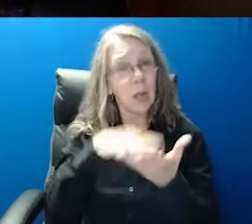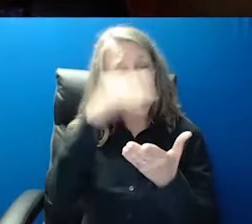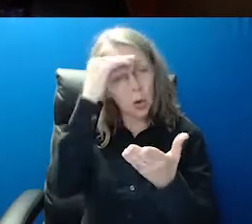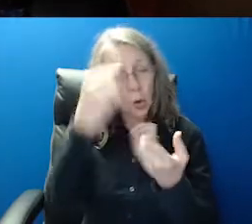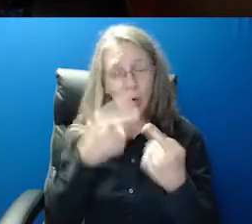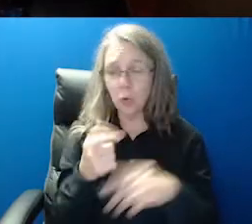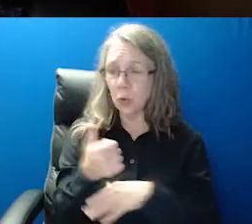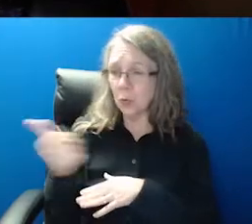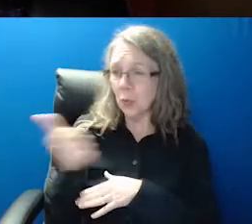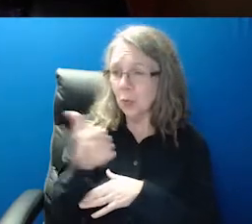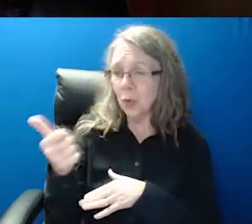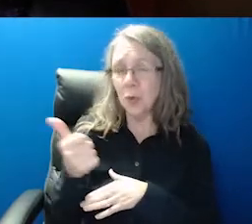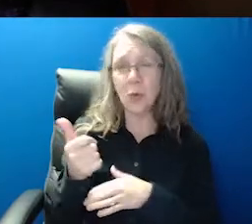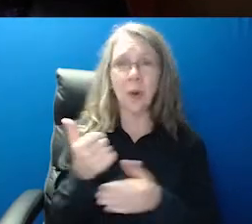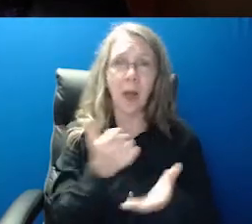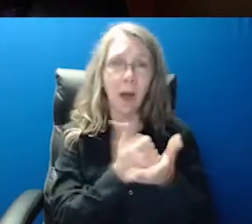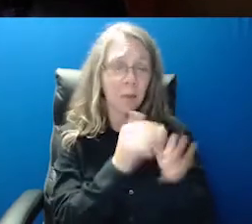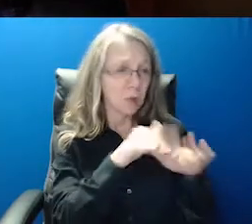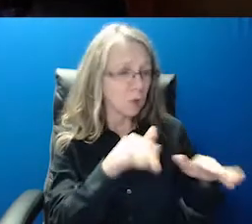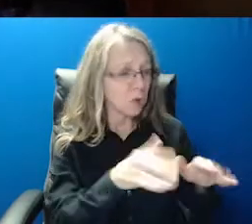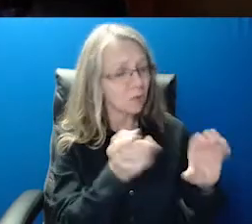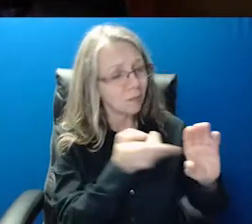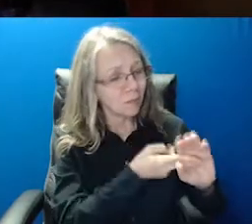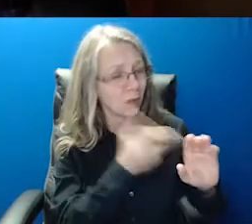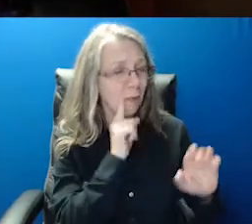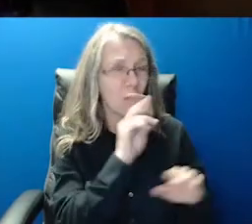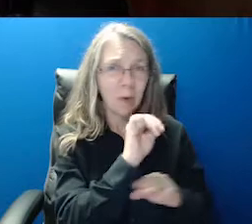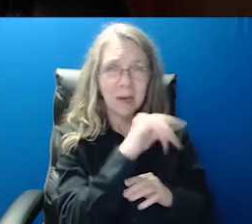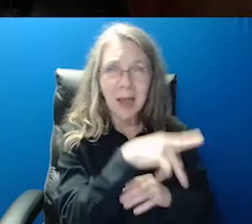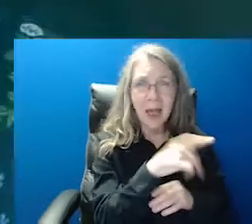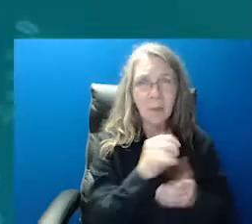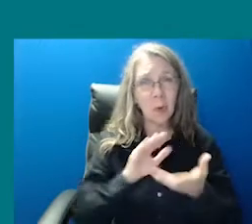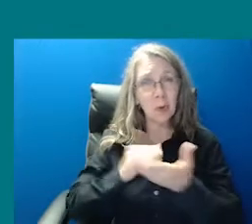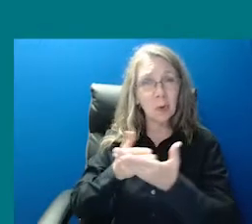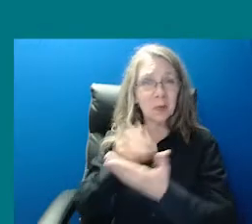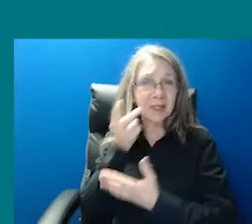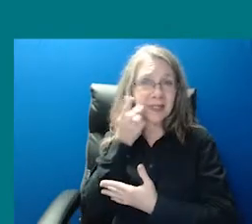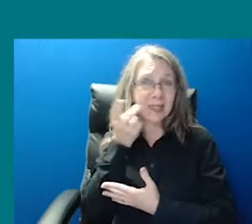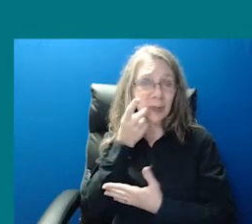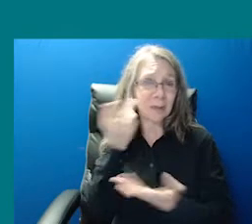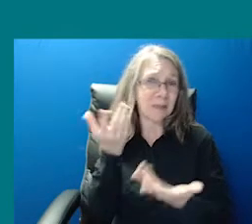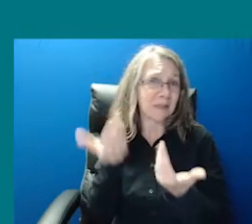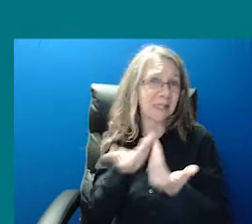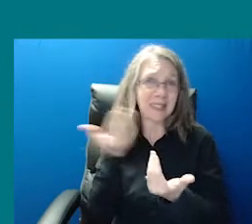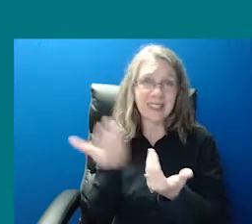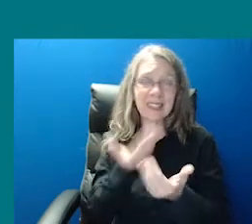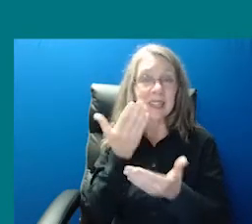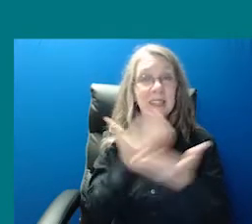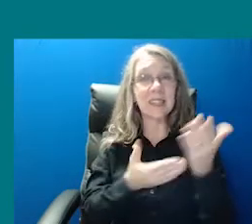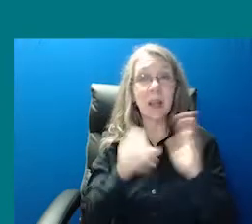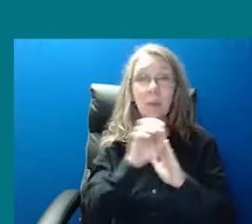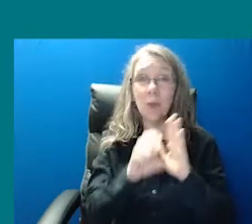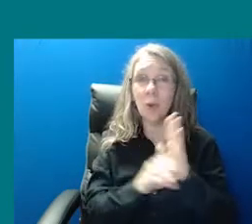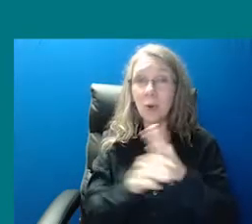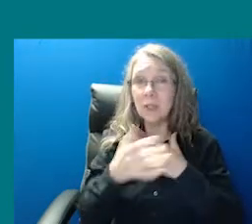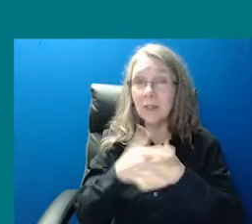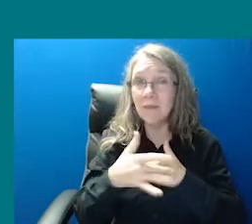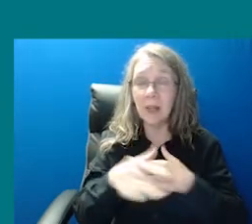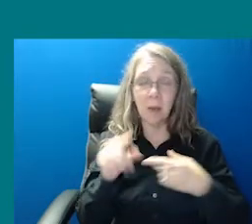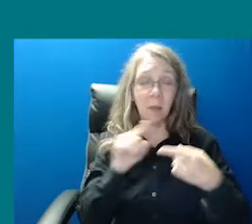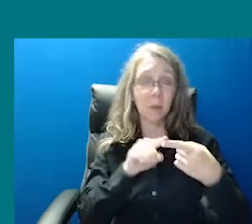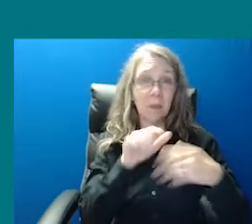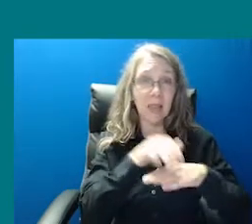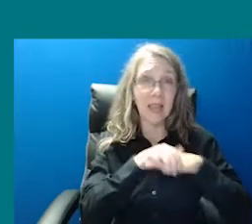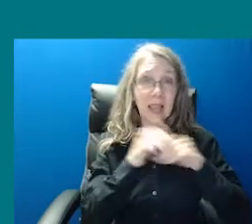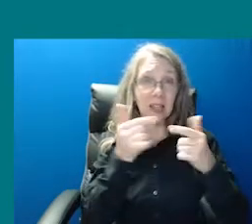settling your children for a nap, or making dinner. It's that easy. Some of the courses offered through Cell Ed include English